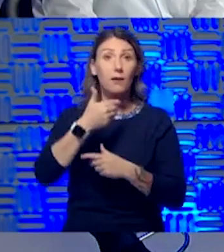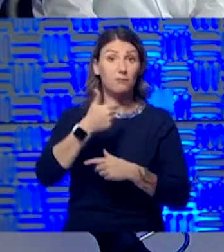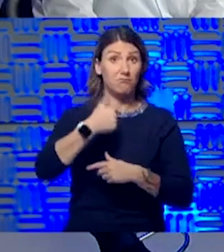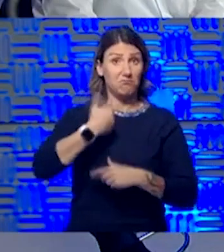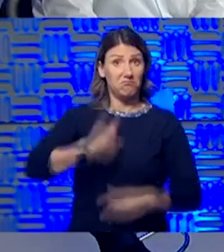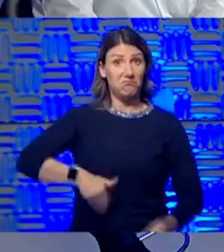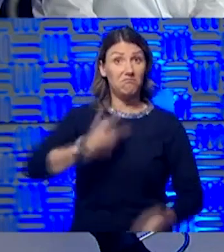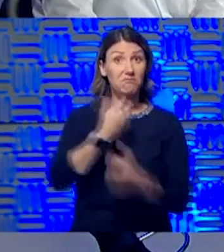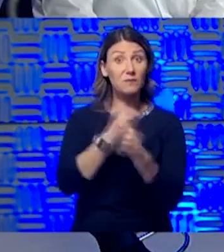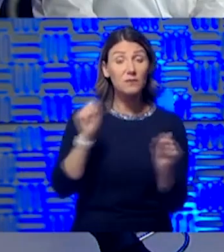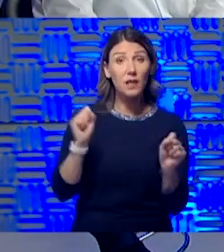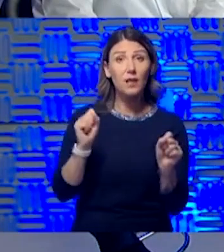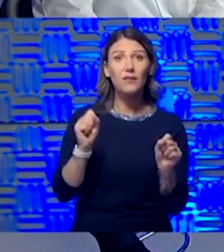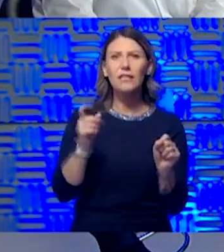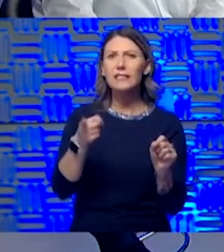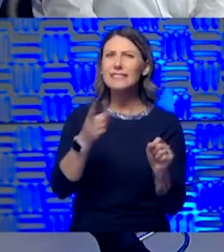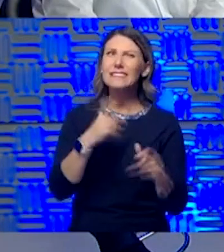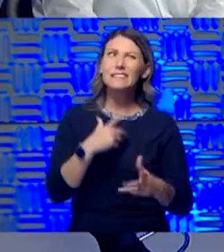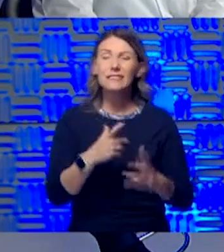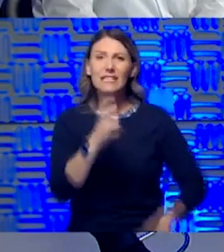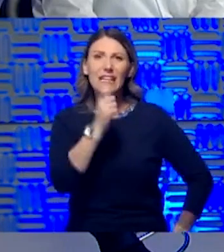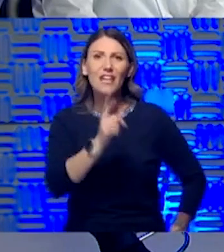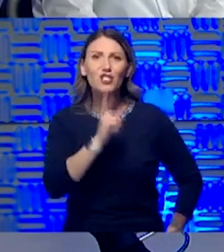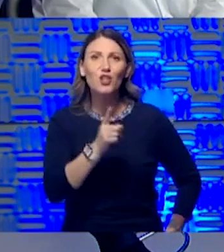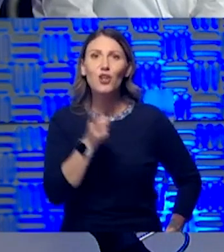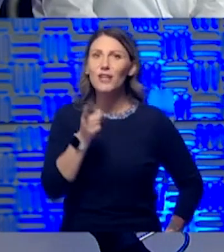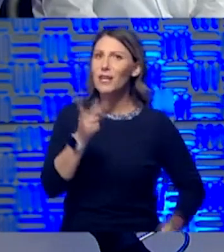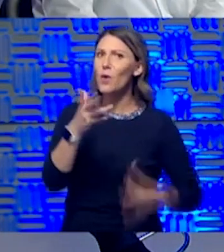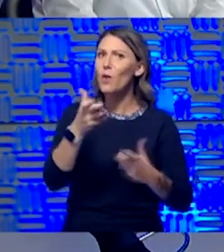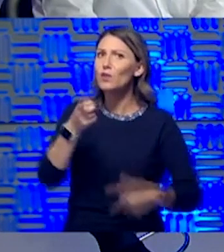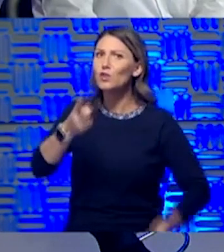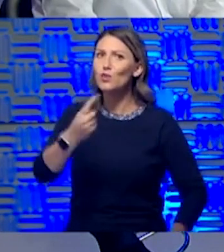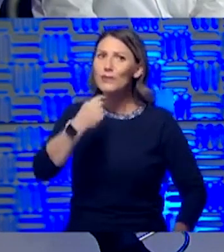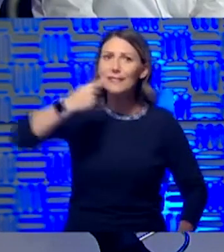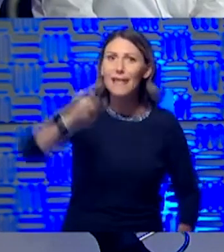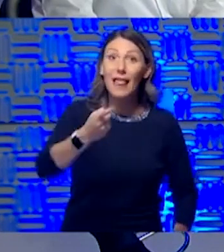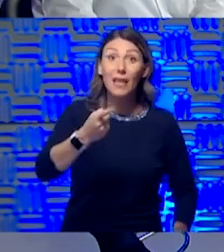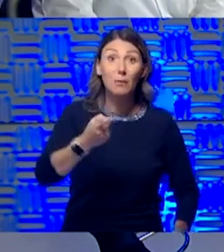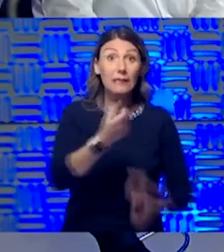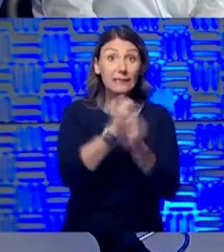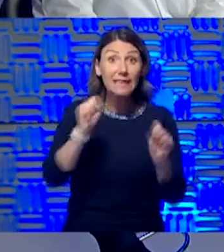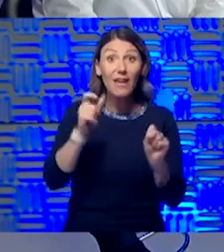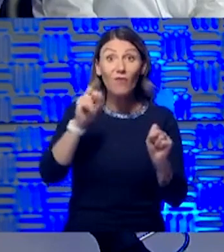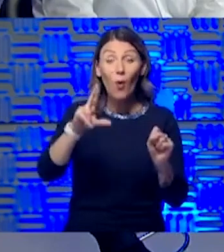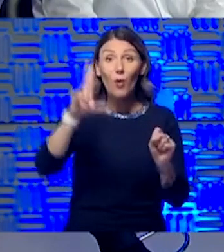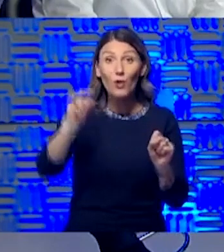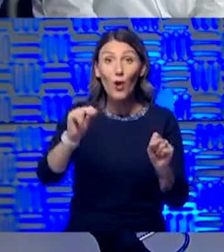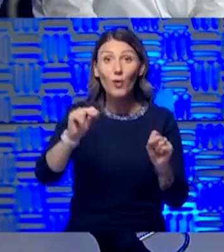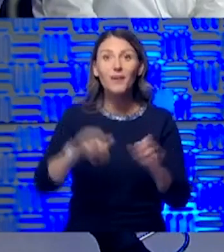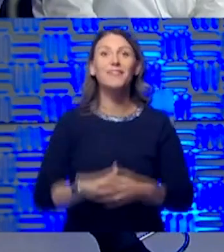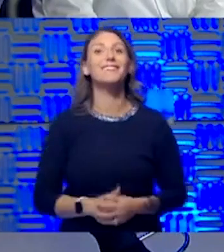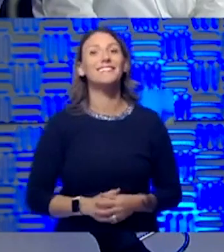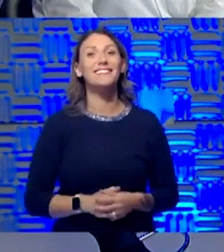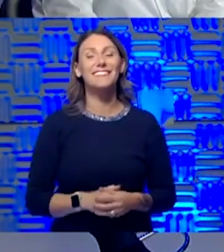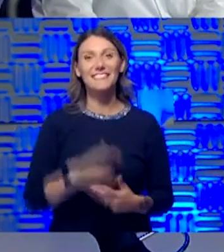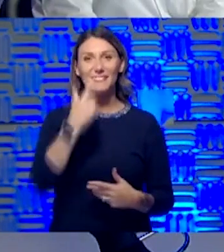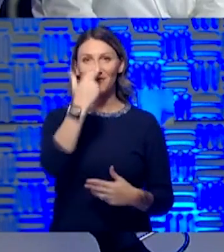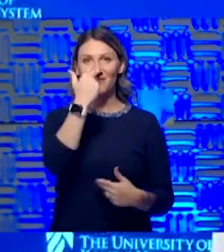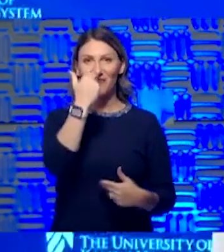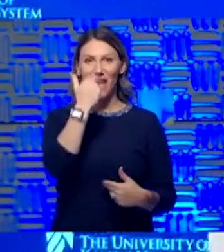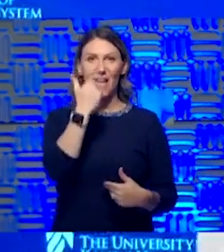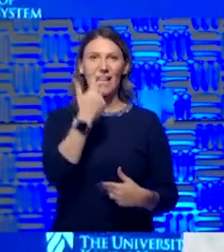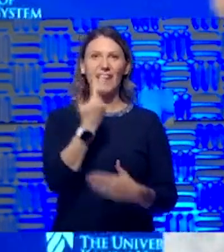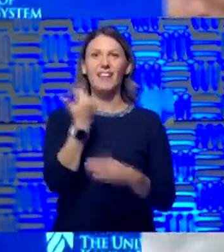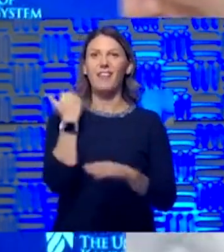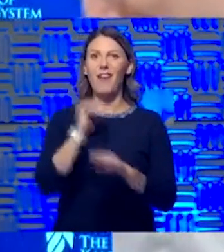he said he's not sure. He wants you to tell him, is it safe? Can you say that? So, you know, last night I was driving down